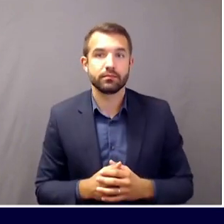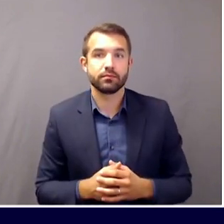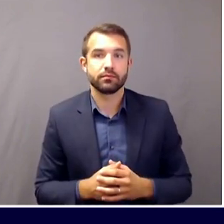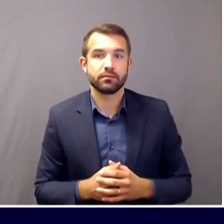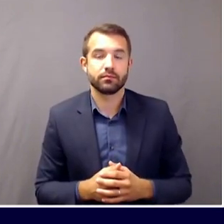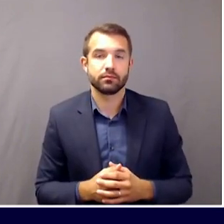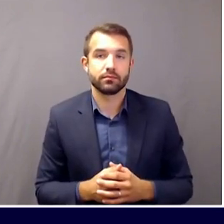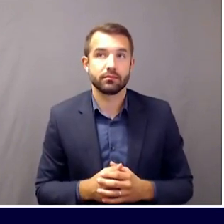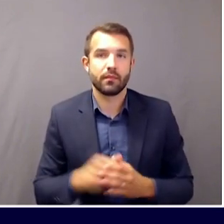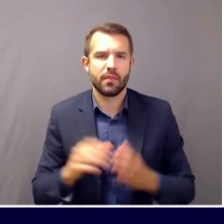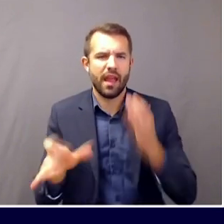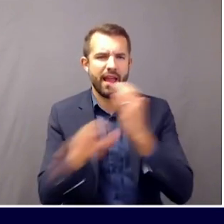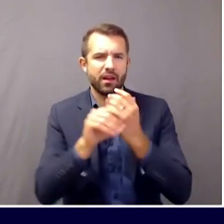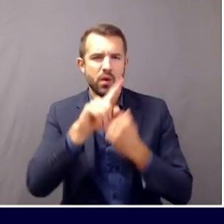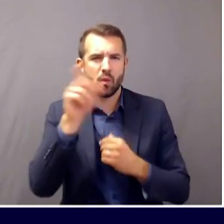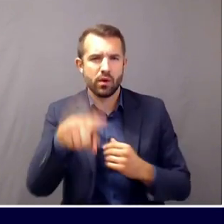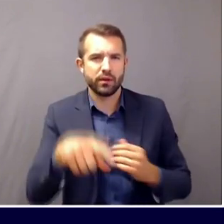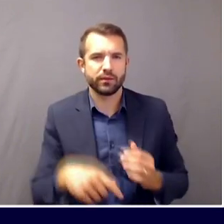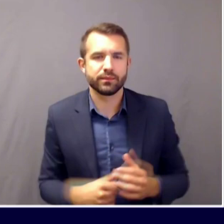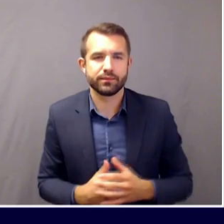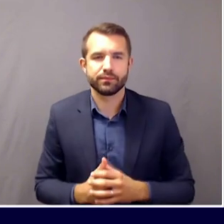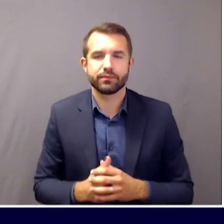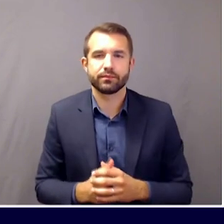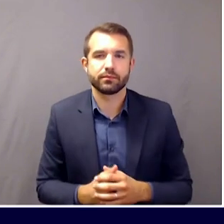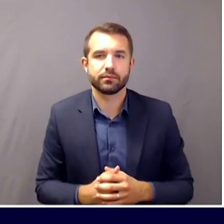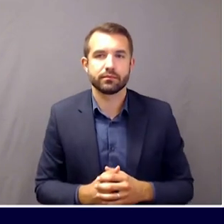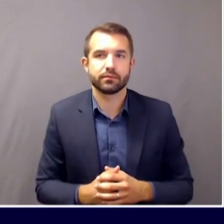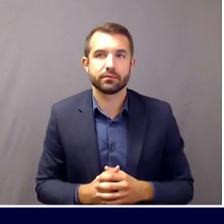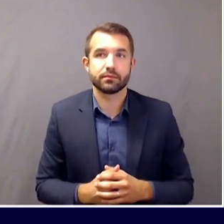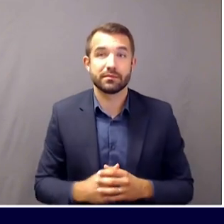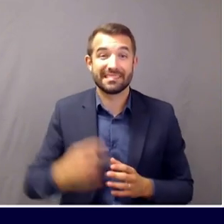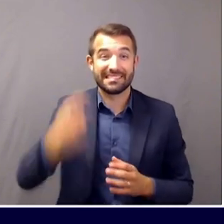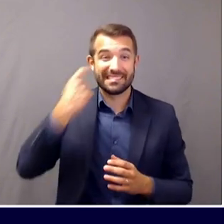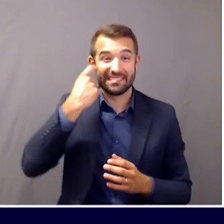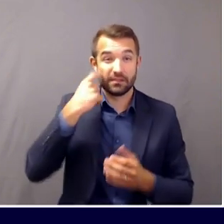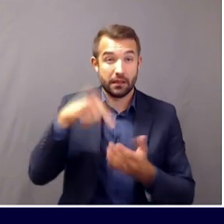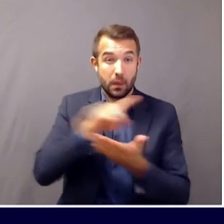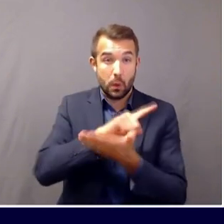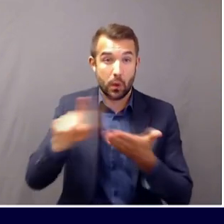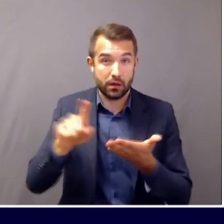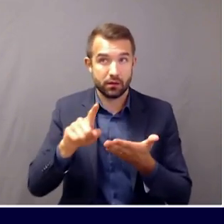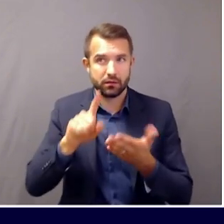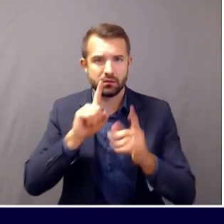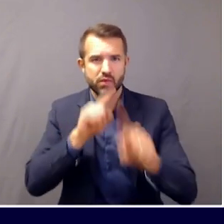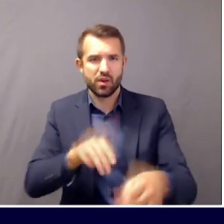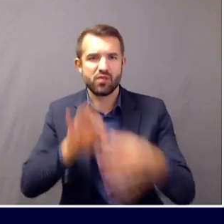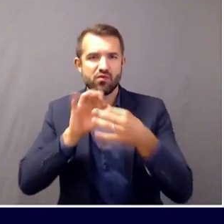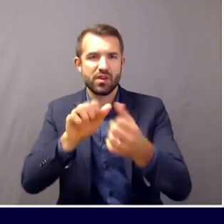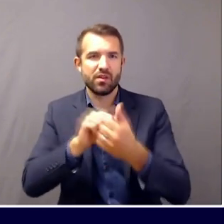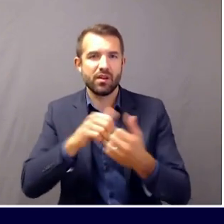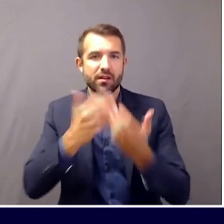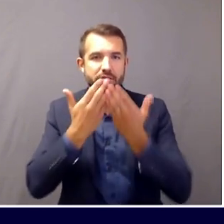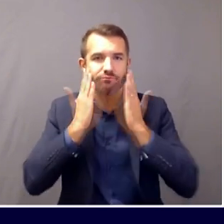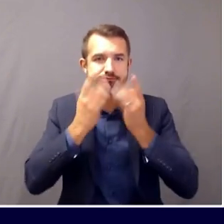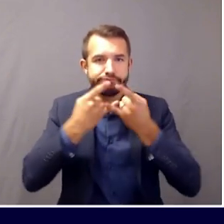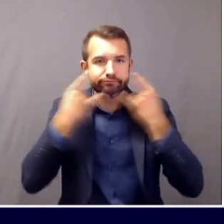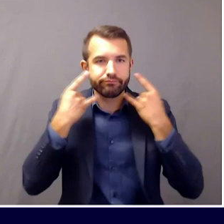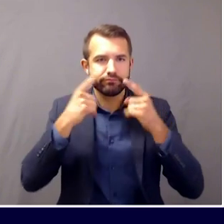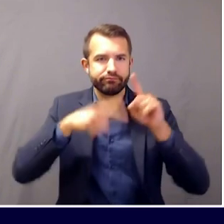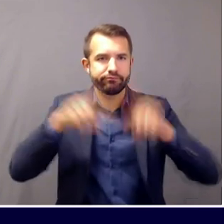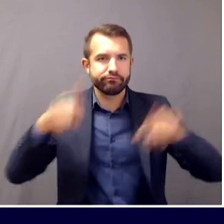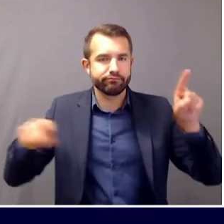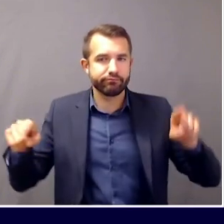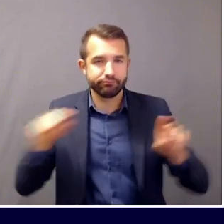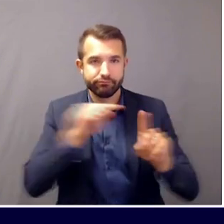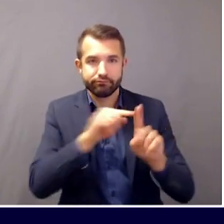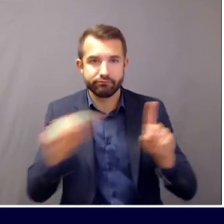reports this week about different kinds of face coverings and this has implications for workplaces and also for schools. So